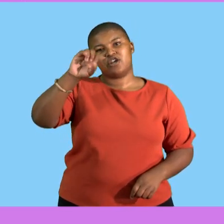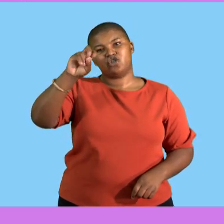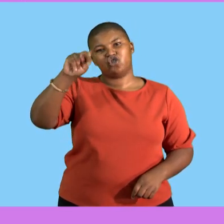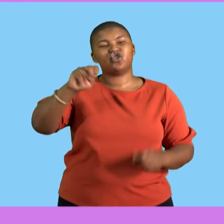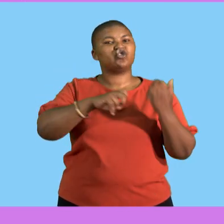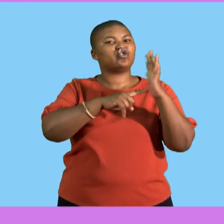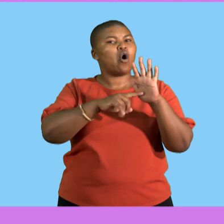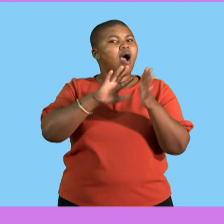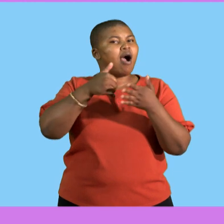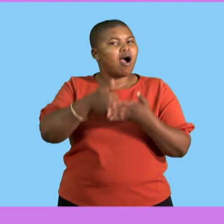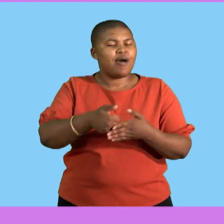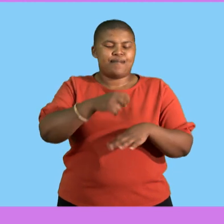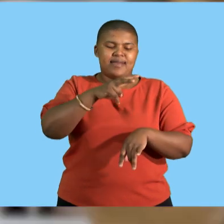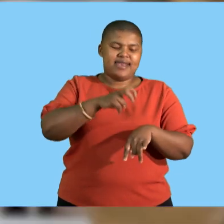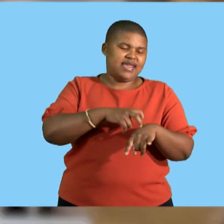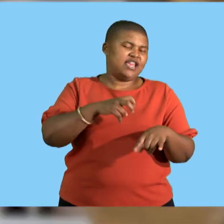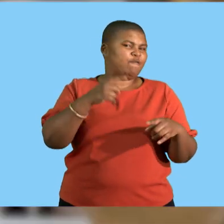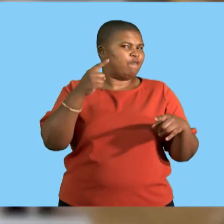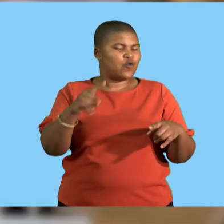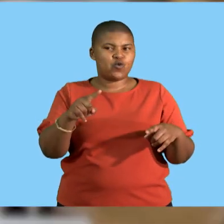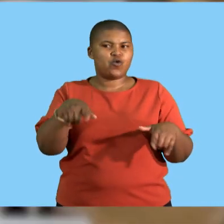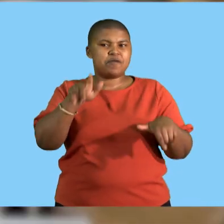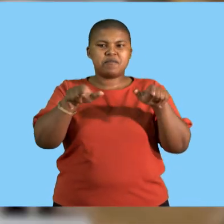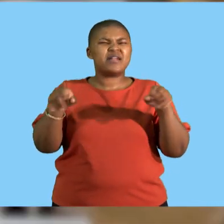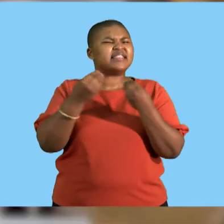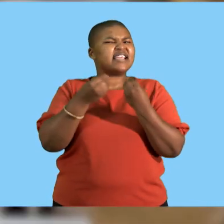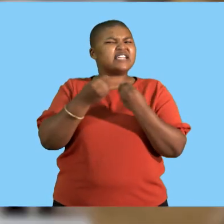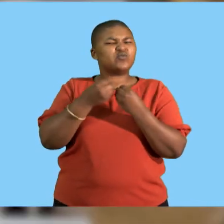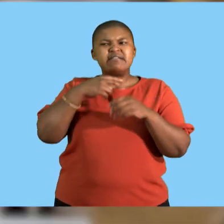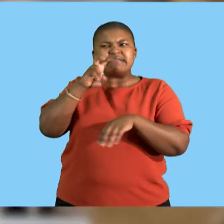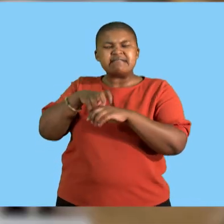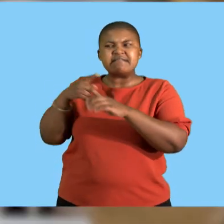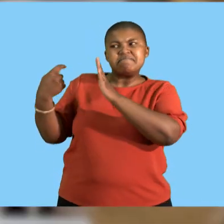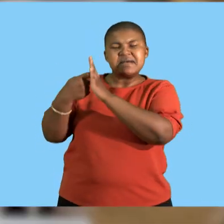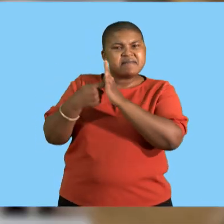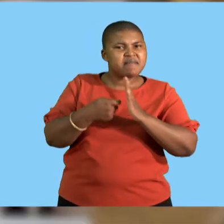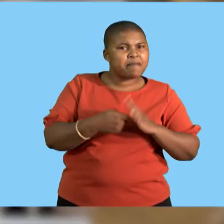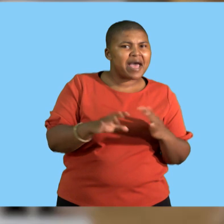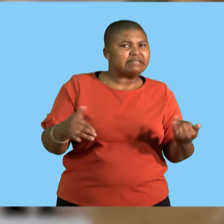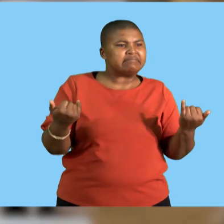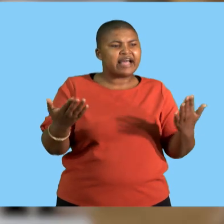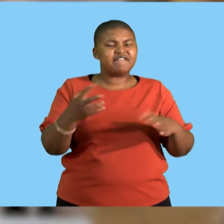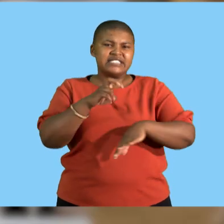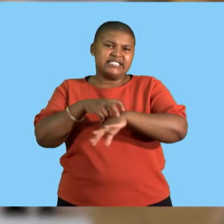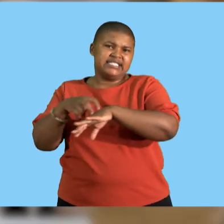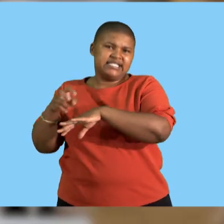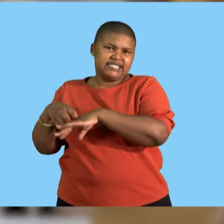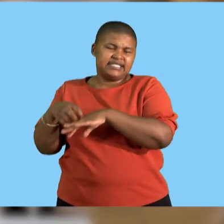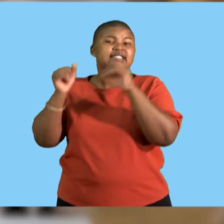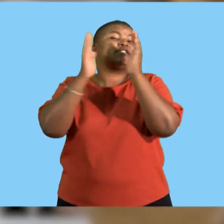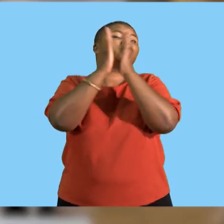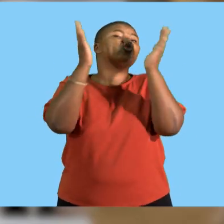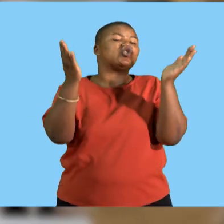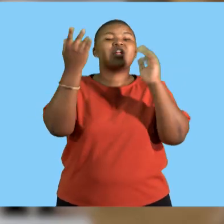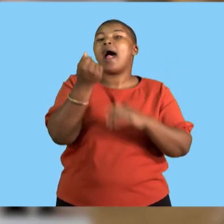helps and the needs and stuff we buy, services we look at, what is the general price increase